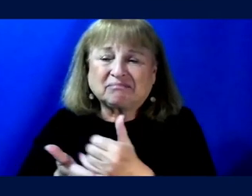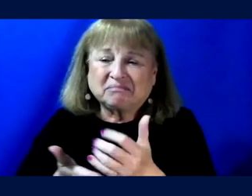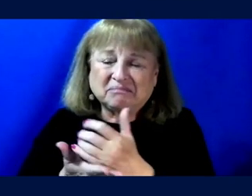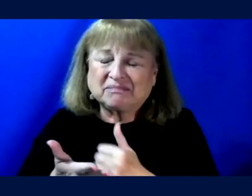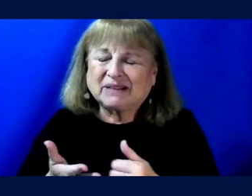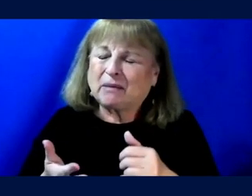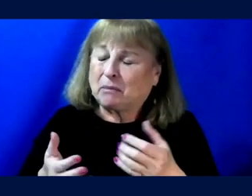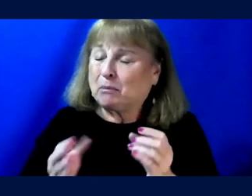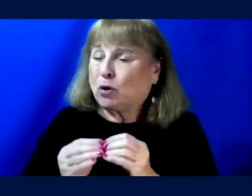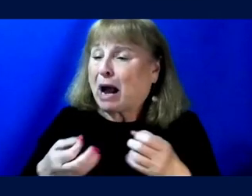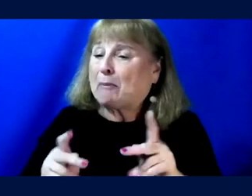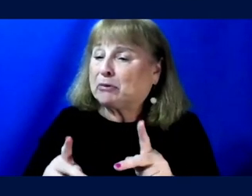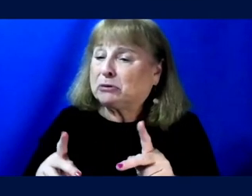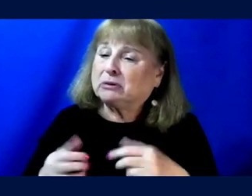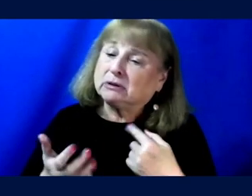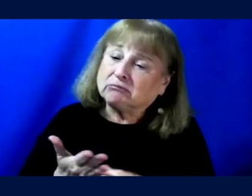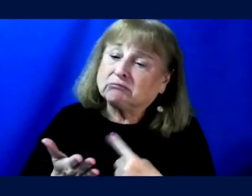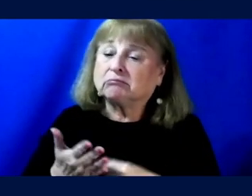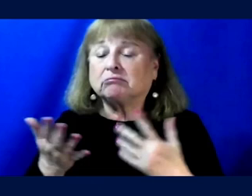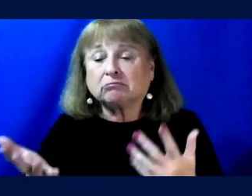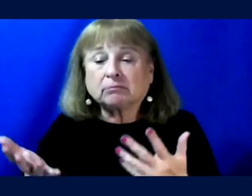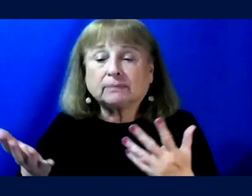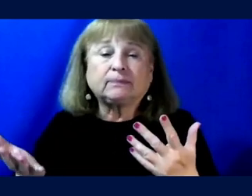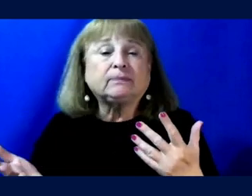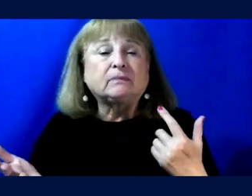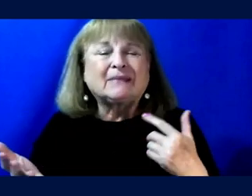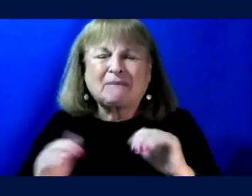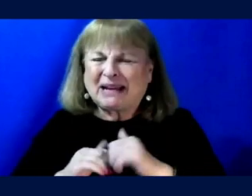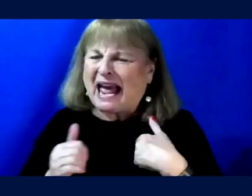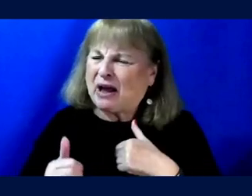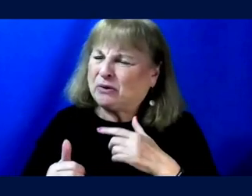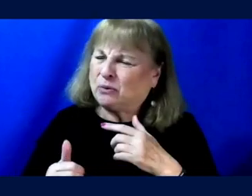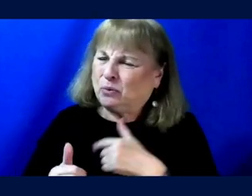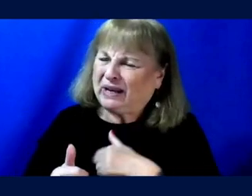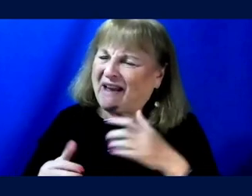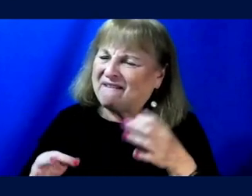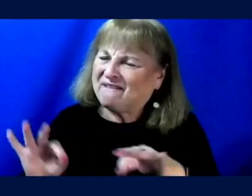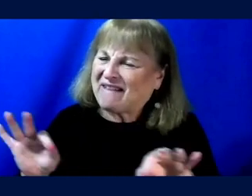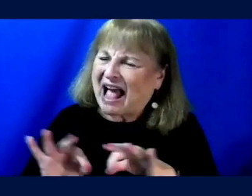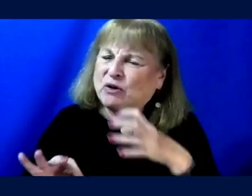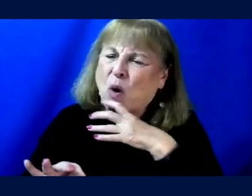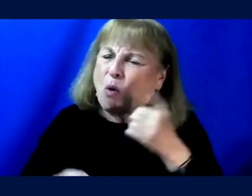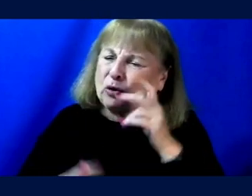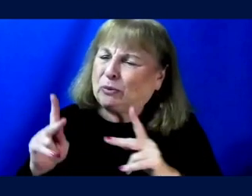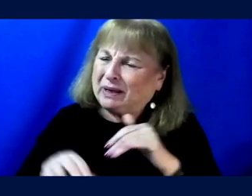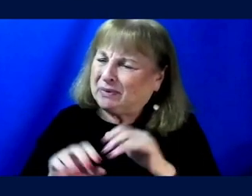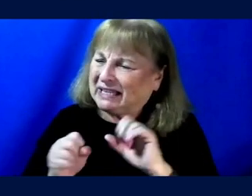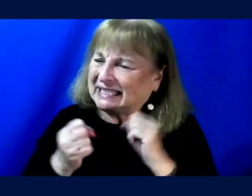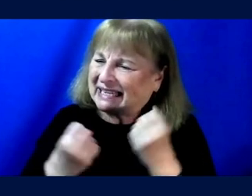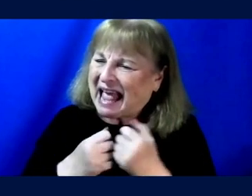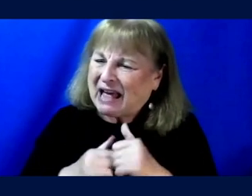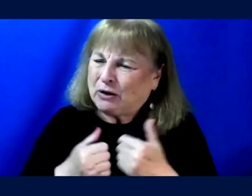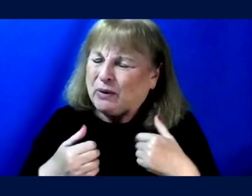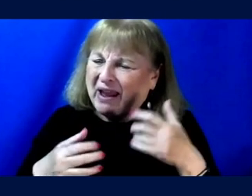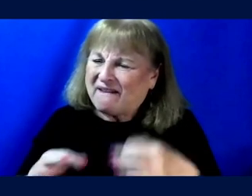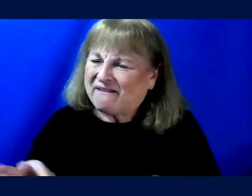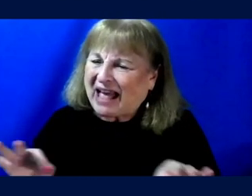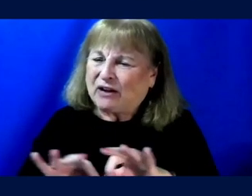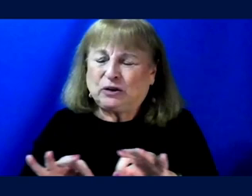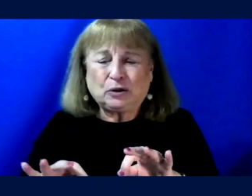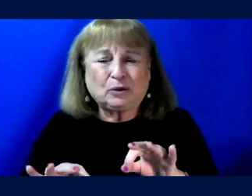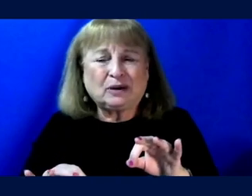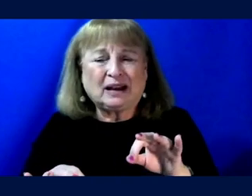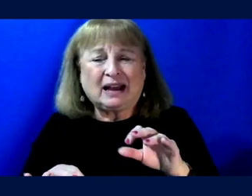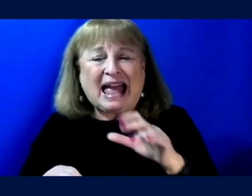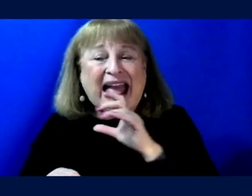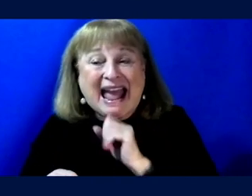I think it speaks to, you know, how do we value older people in society, right? How do, how do we value age in society? How do we